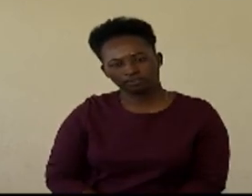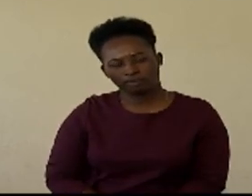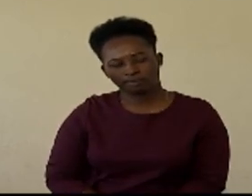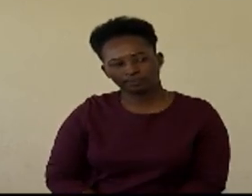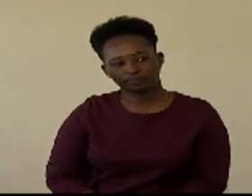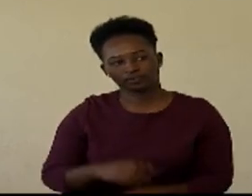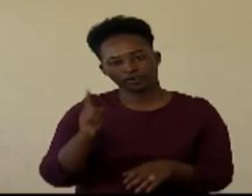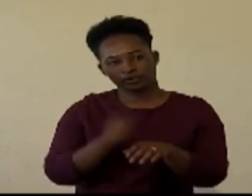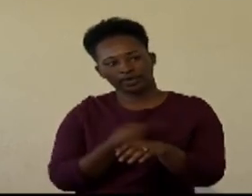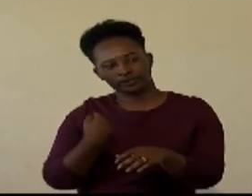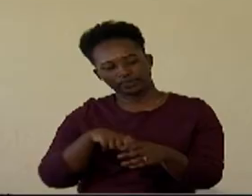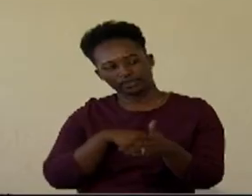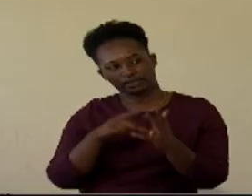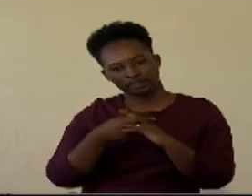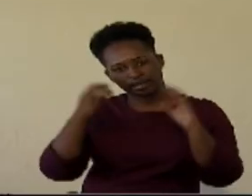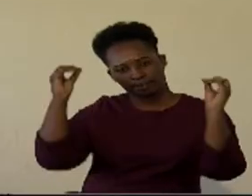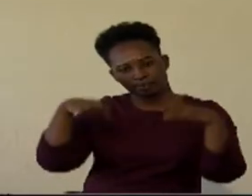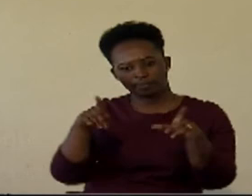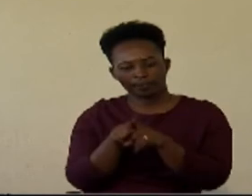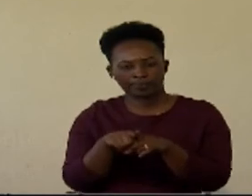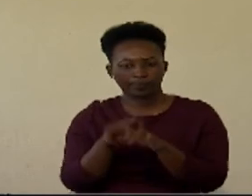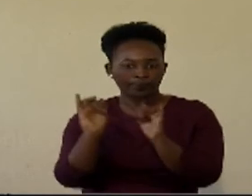when do we start appearing as time bombs